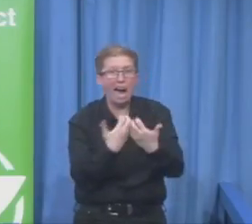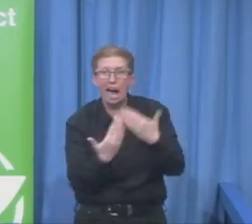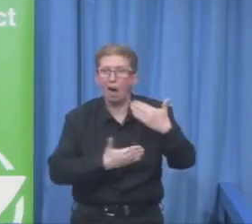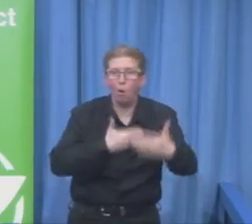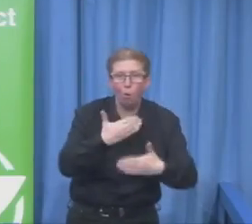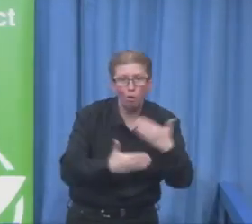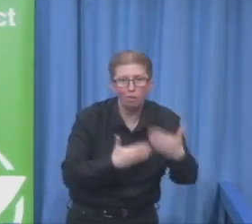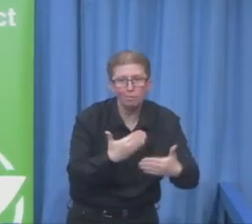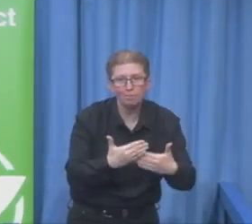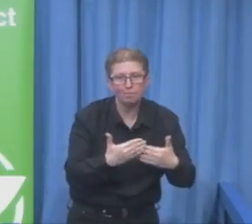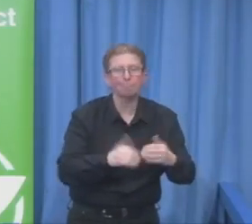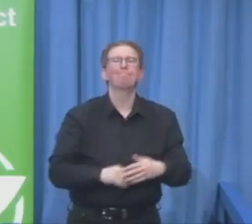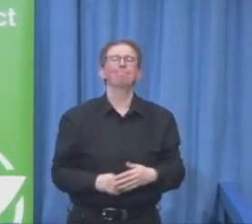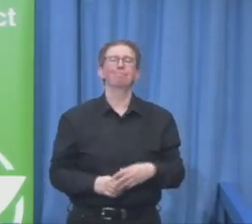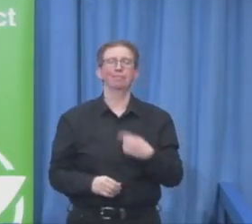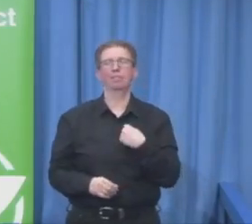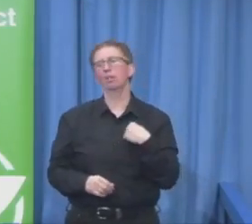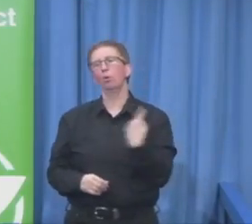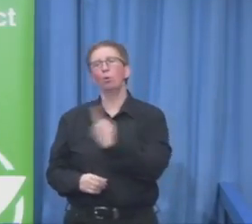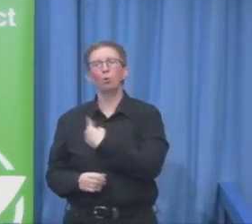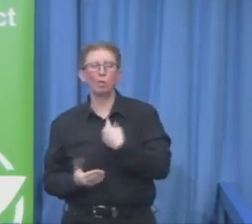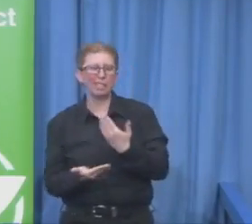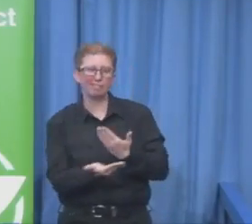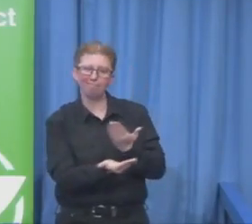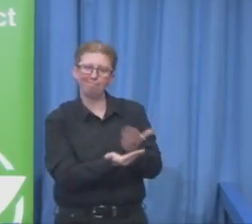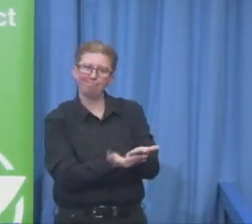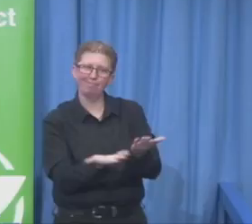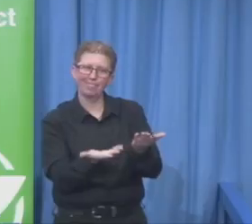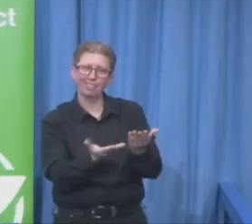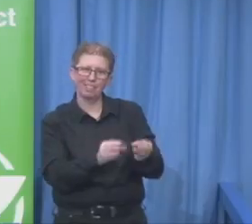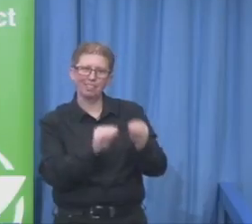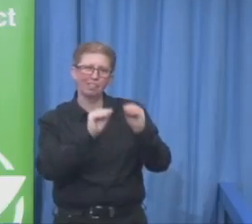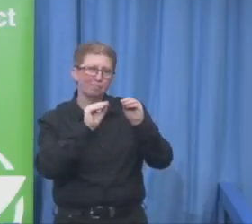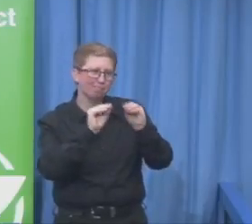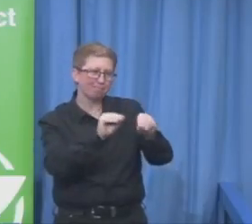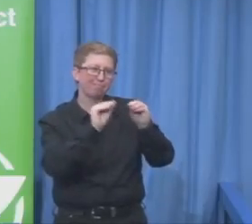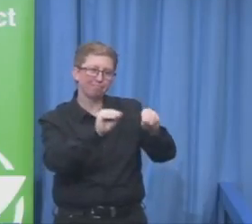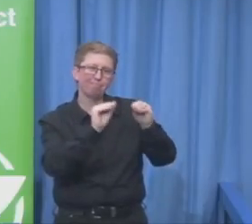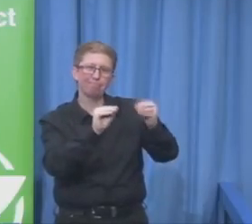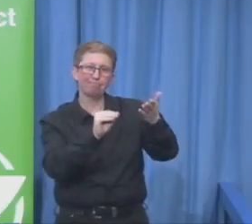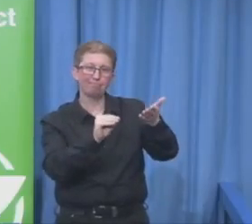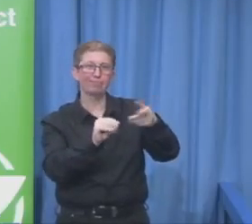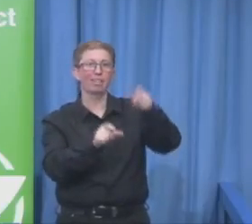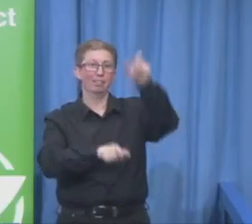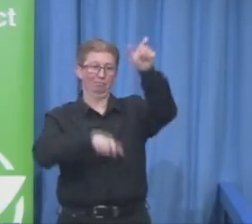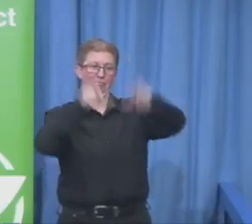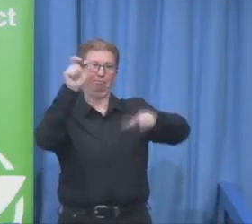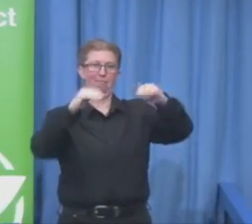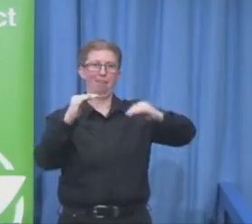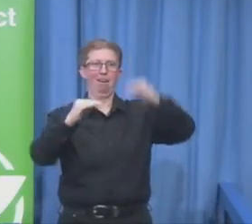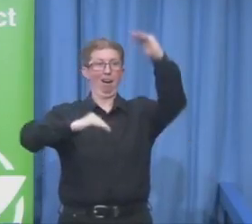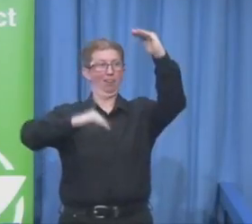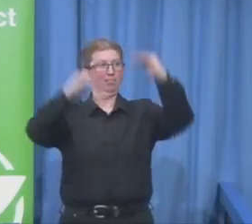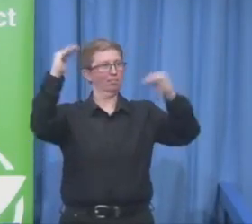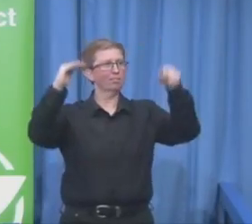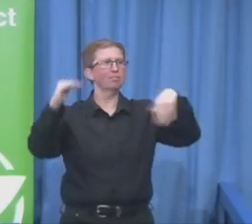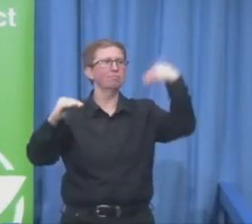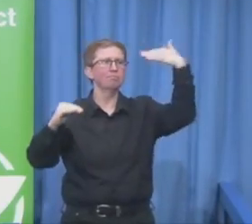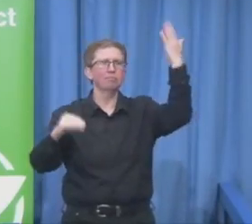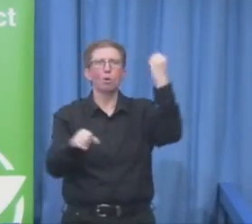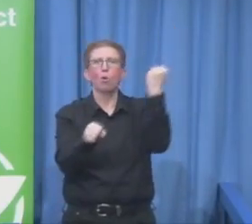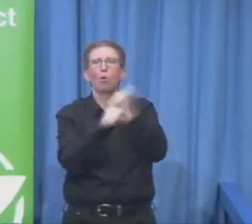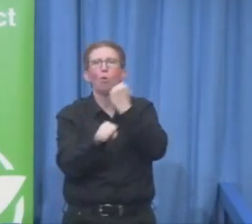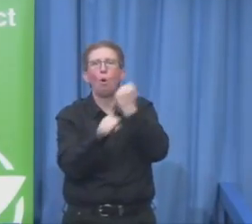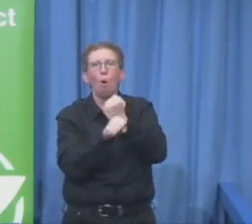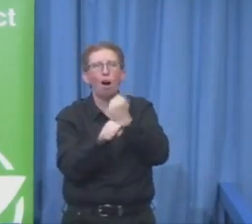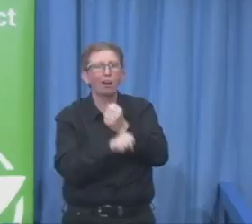also for adults. We offer vocational training tailored very individually. And we coach